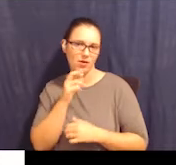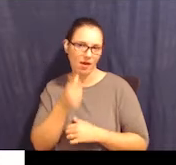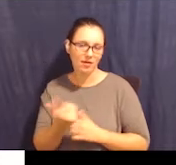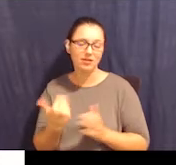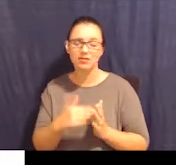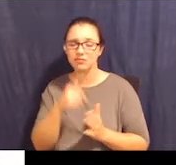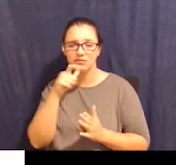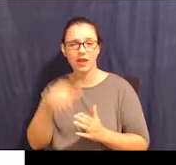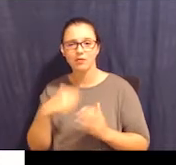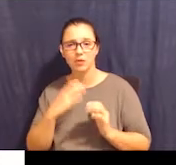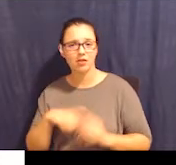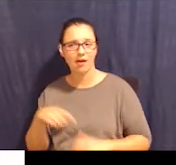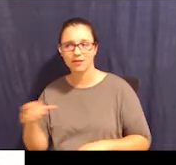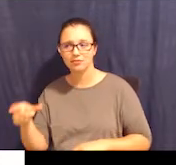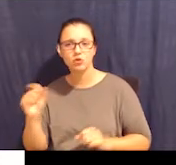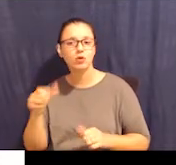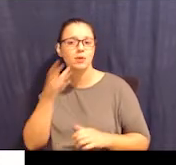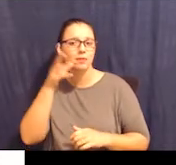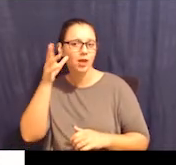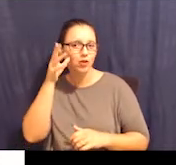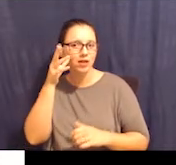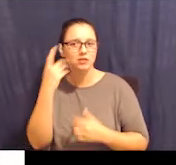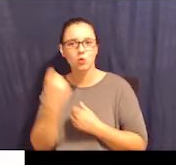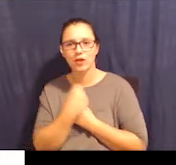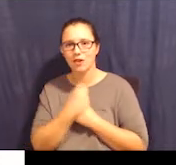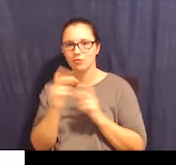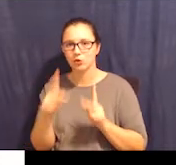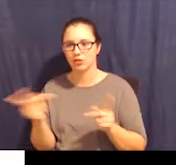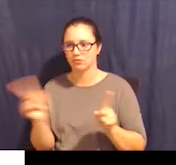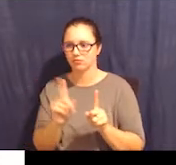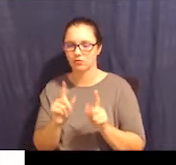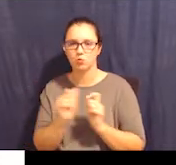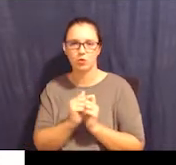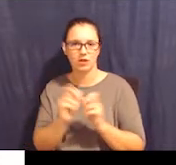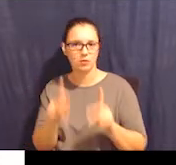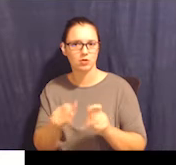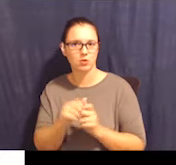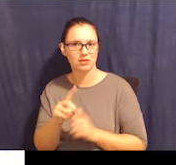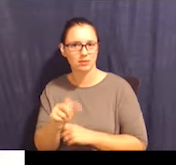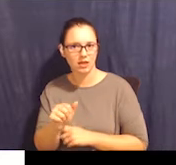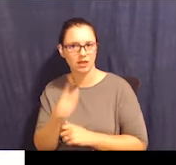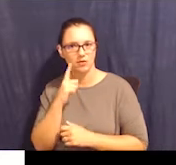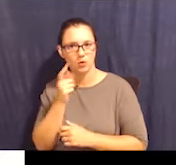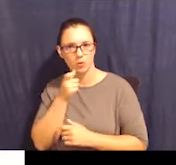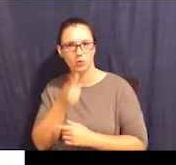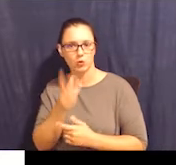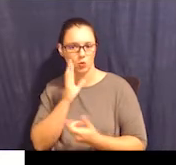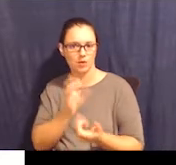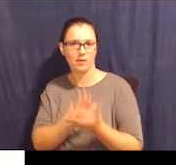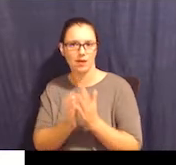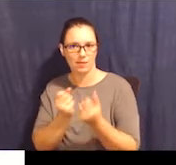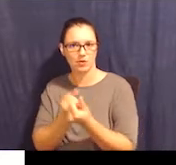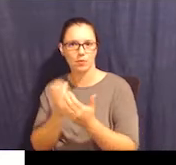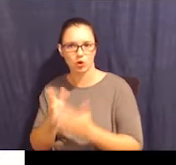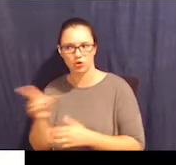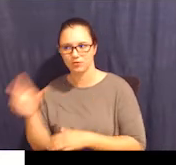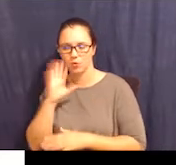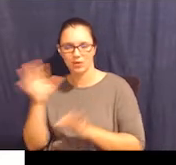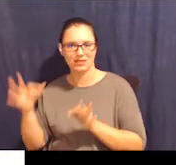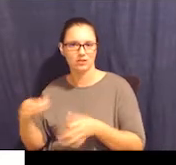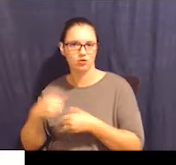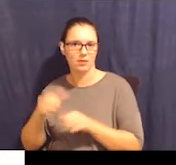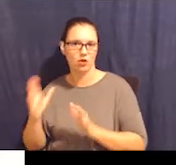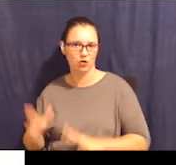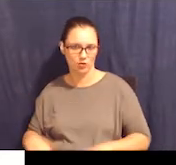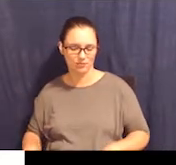with, with a person with a disability for whom you will be the supporter and they will be the decision maker. I also noticed that I never gave you guys my pronouns. I use